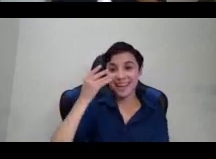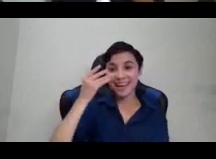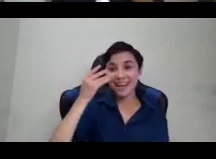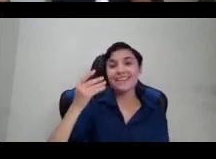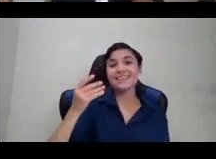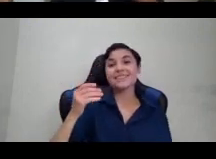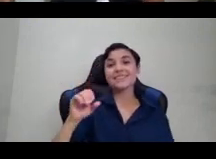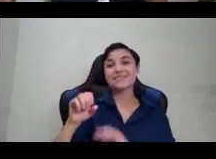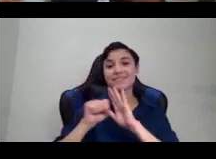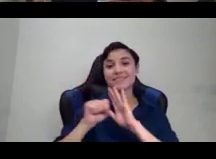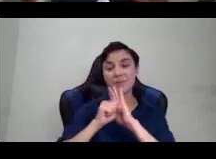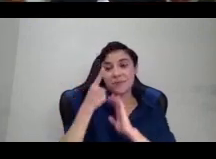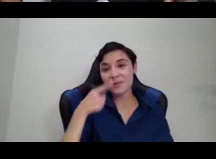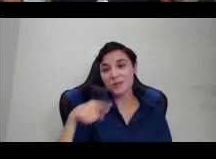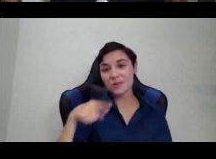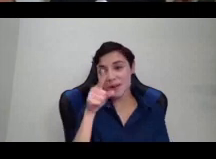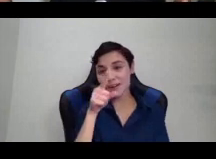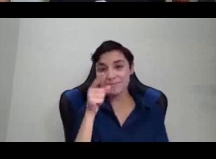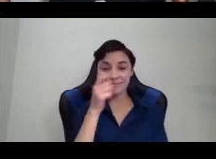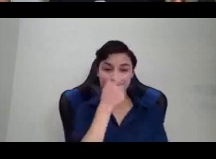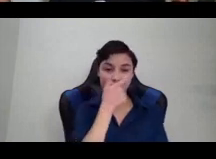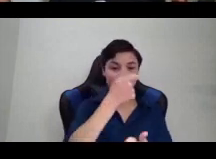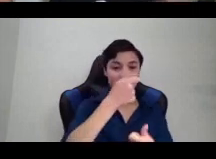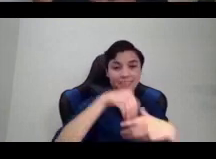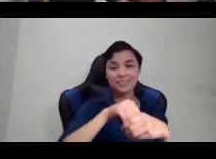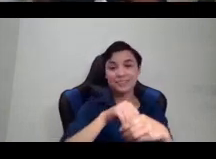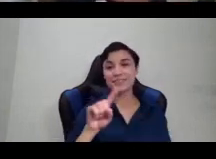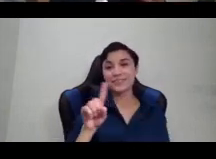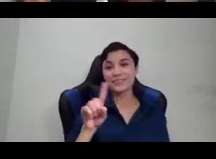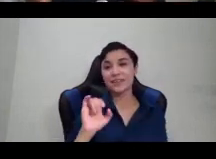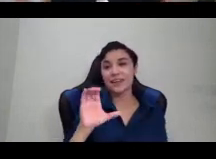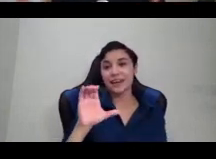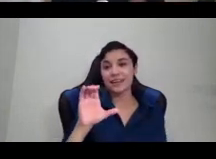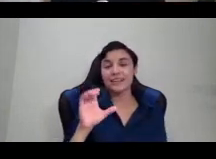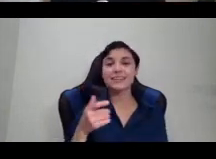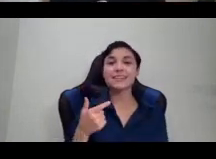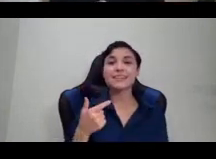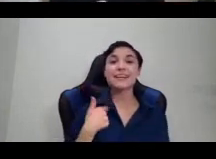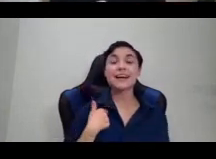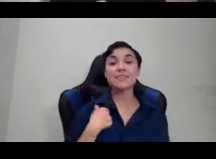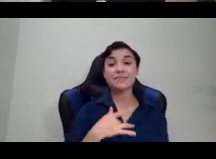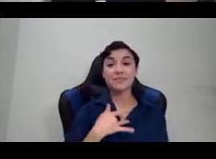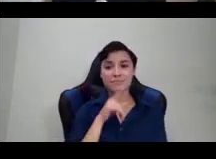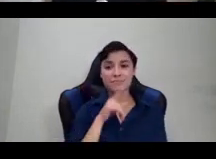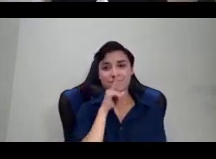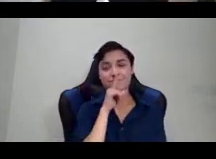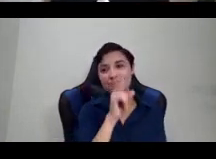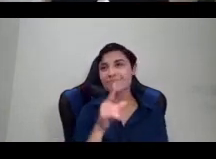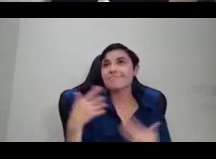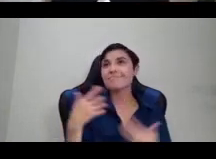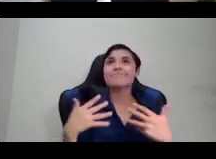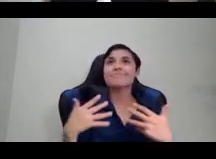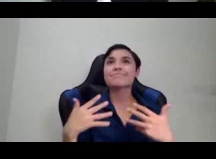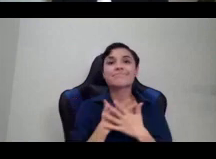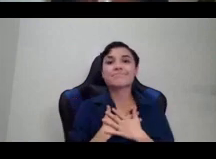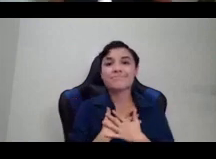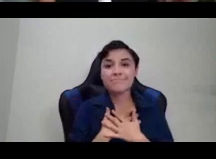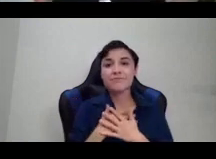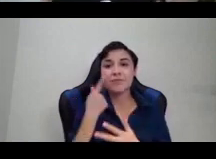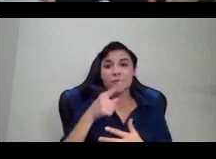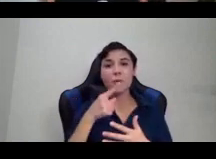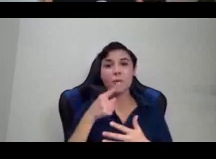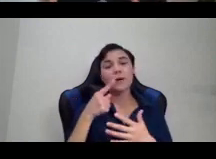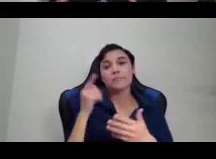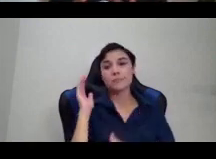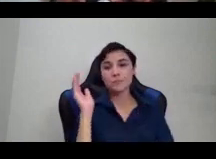really, I'm feeling really grateful to be here. I have been doing this